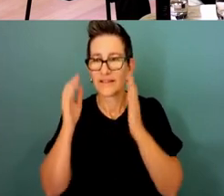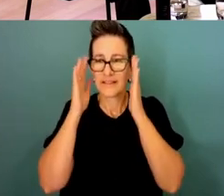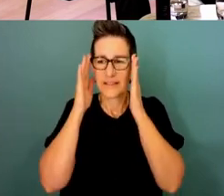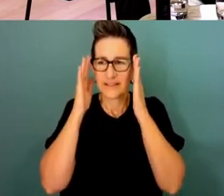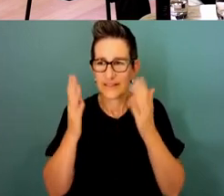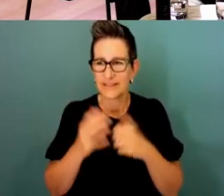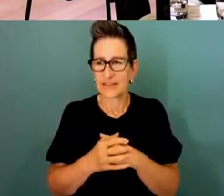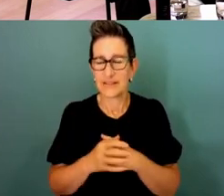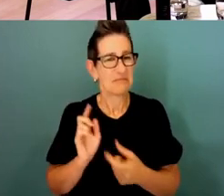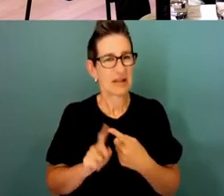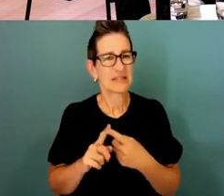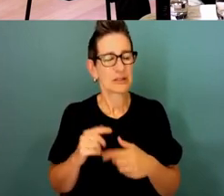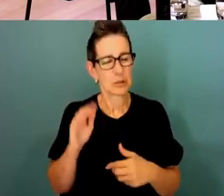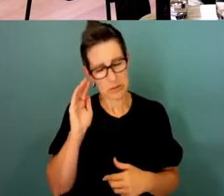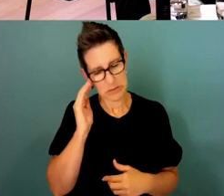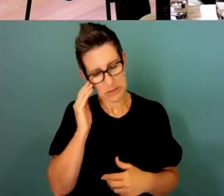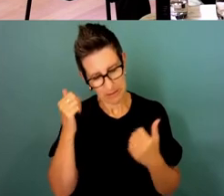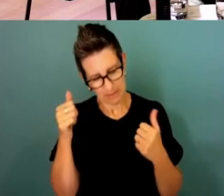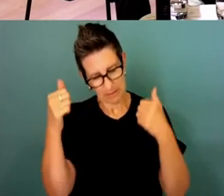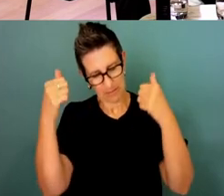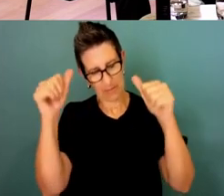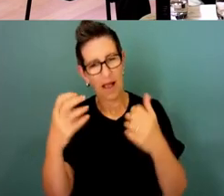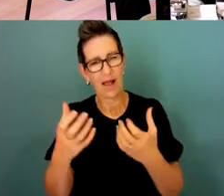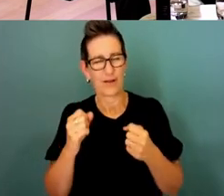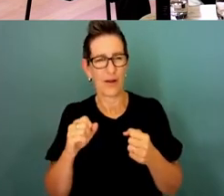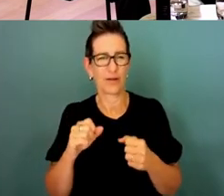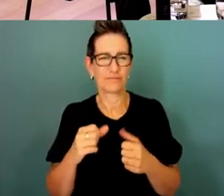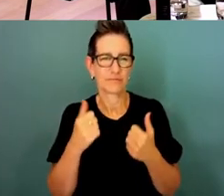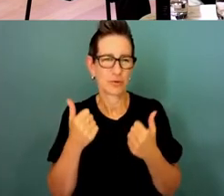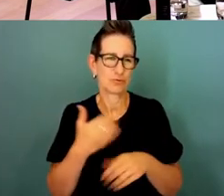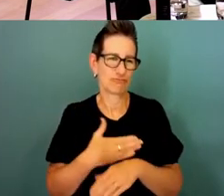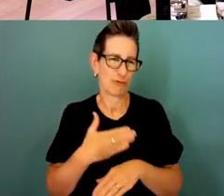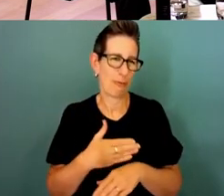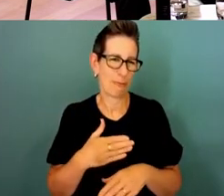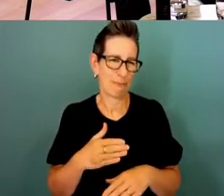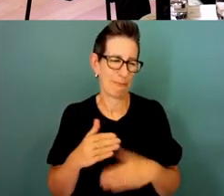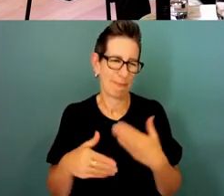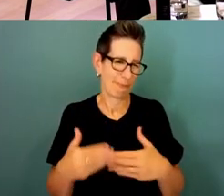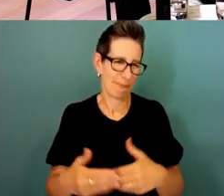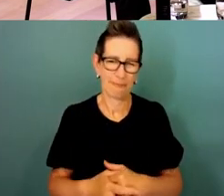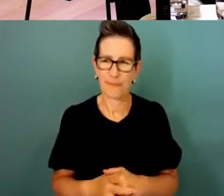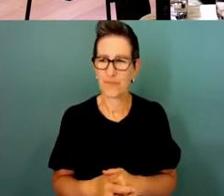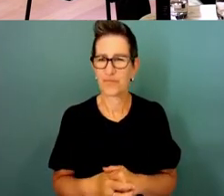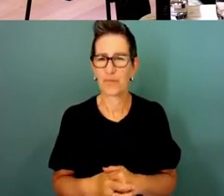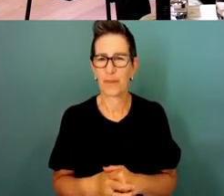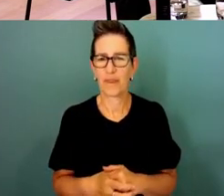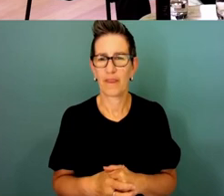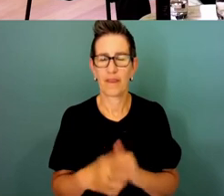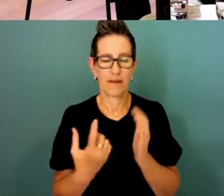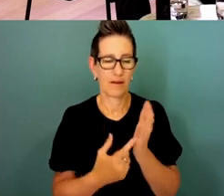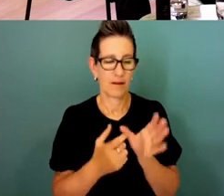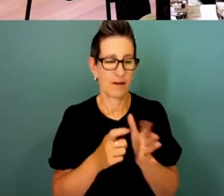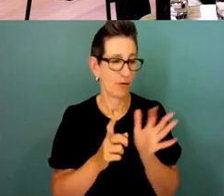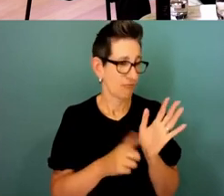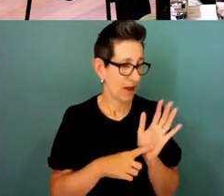but nonetheless managed to have a successful career in the public service I'm going to not take any more questions but Rachel or